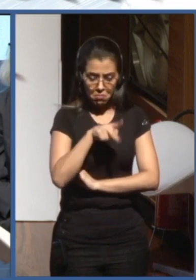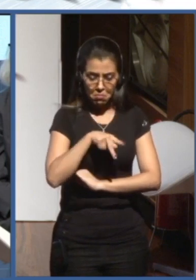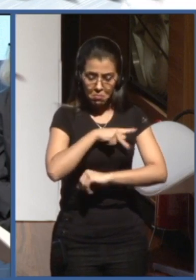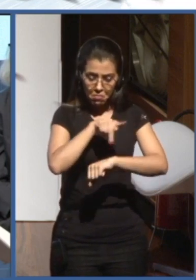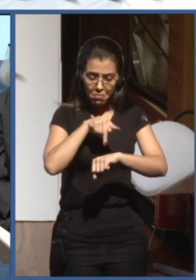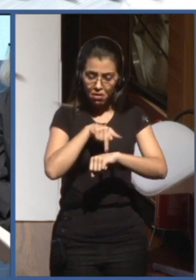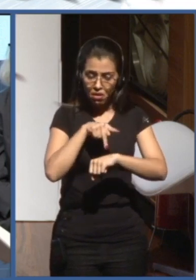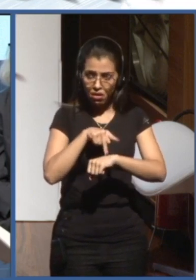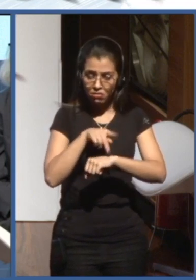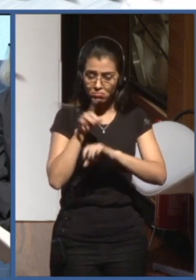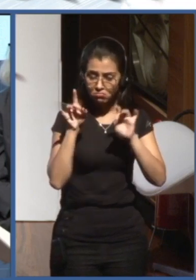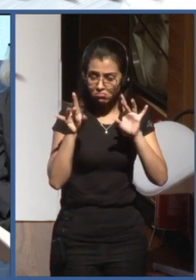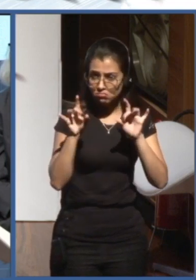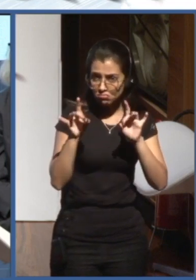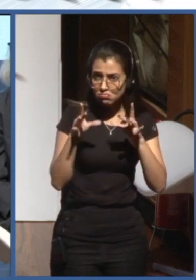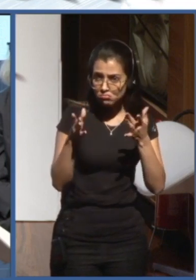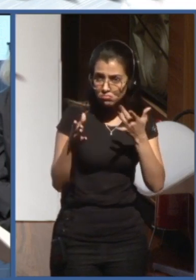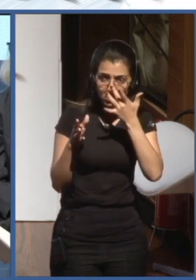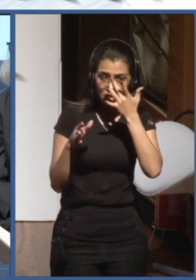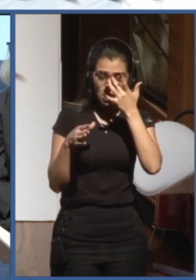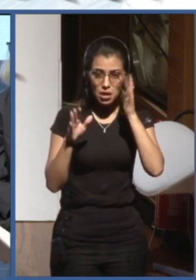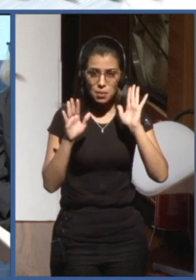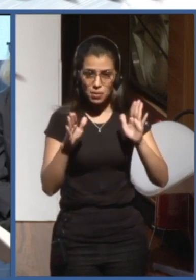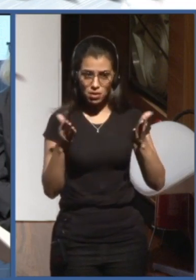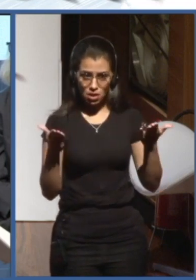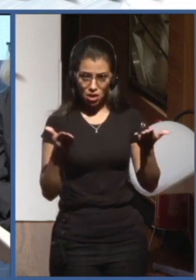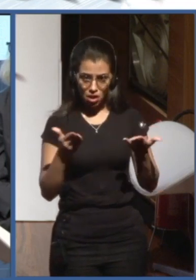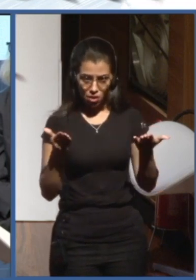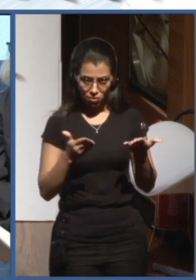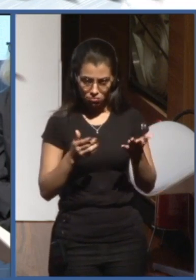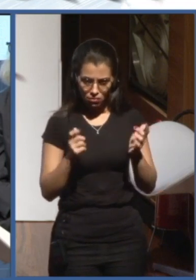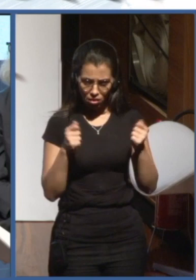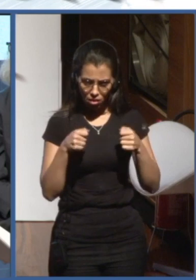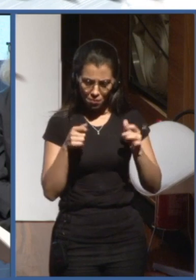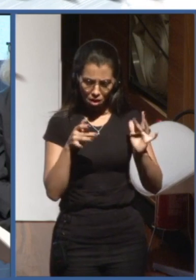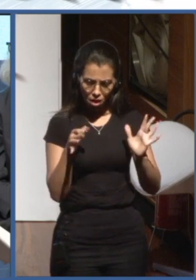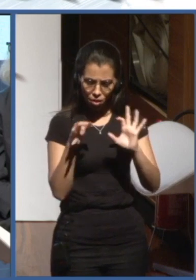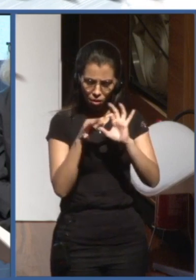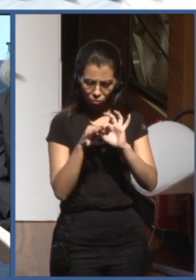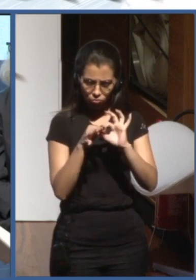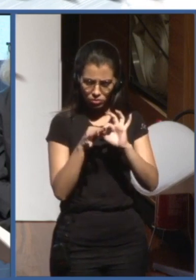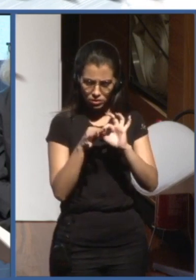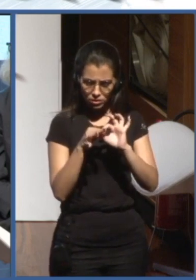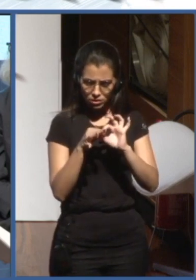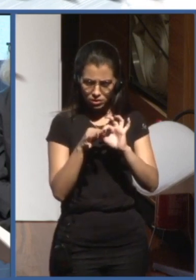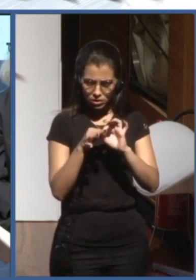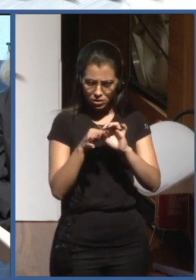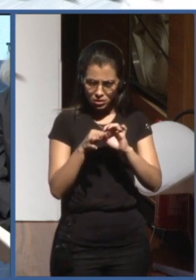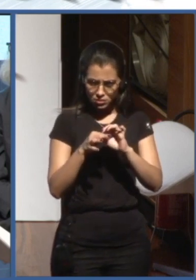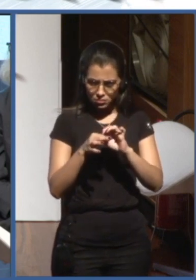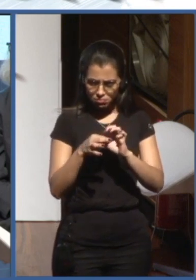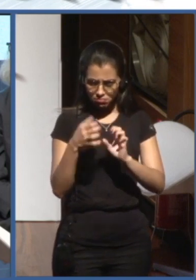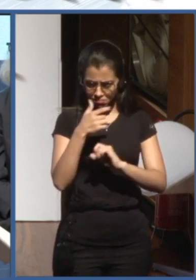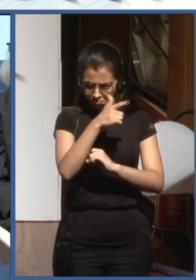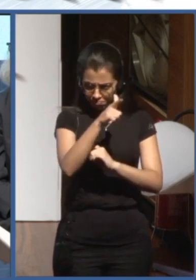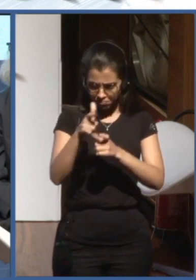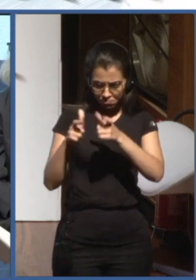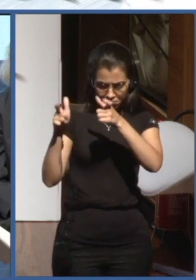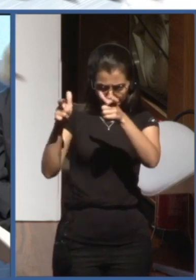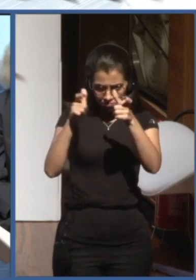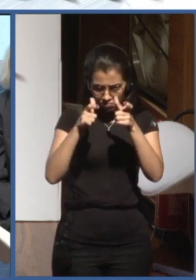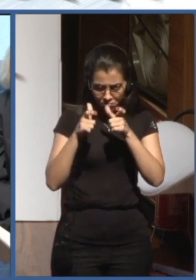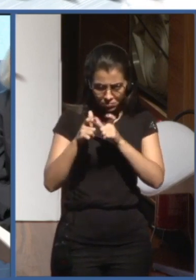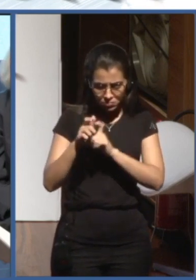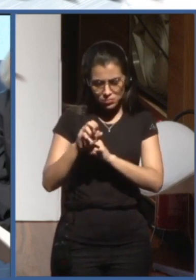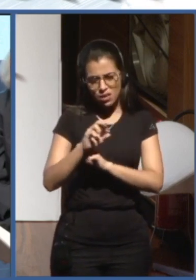forum we really really want to be able you know to connect with some grassroots associations and be able to not just have a with I think it's complementary to this this is also